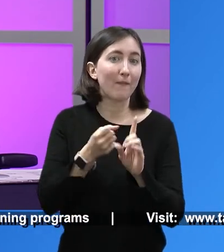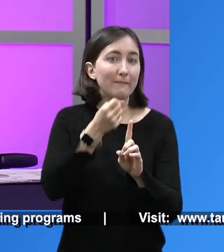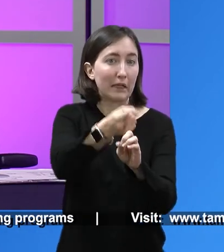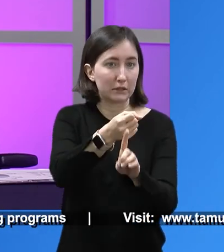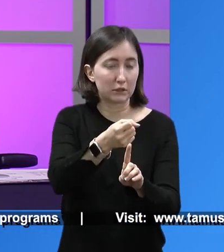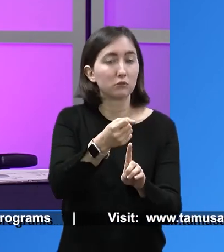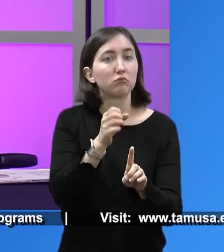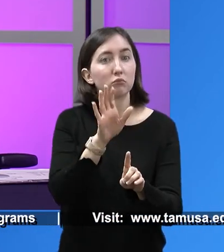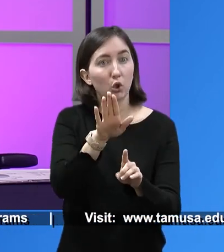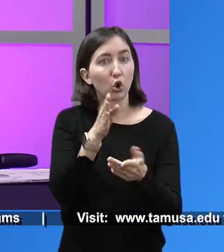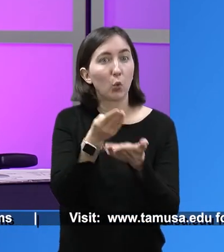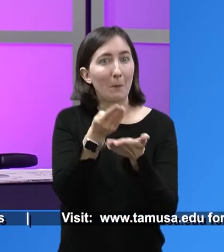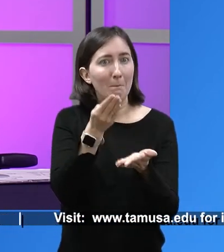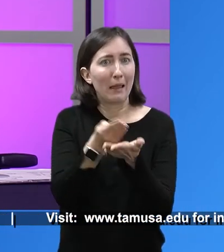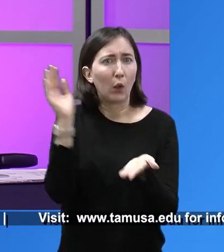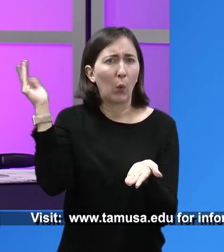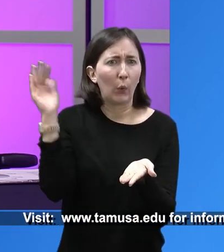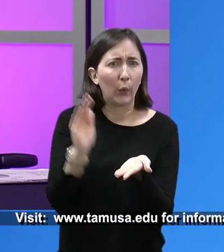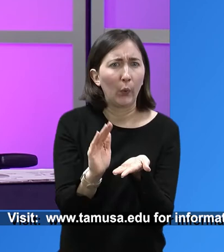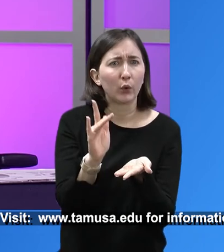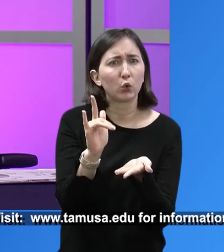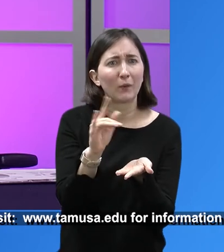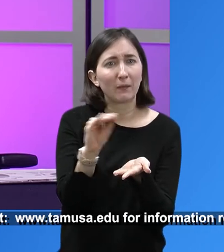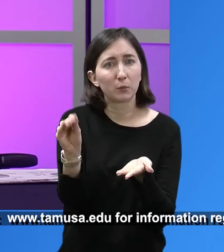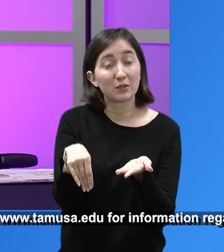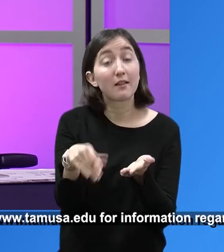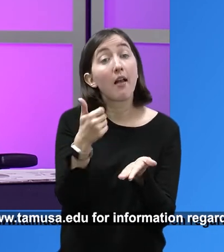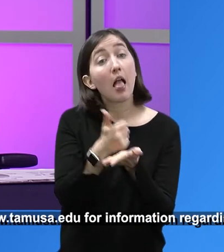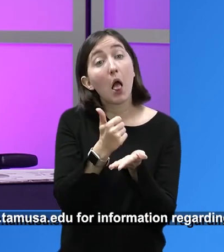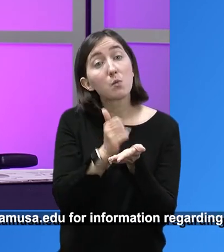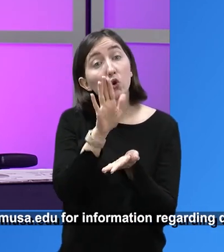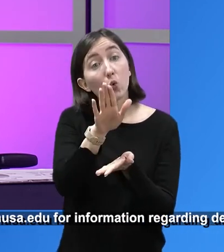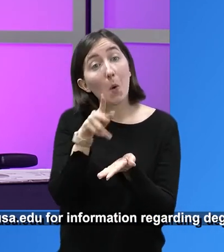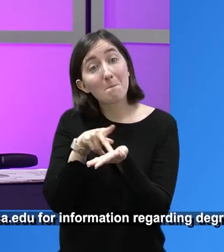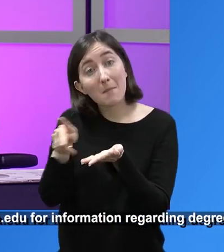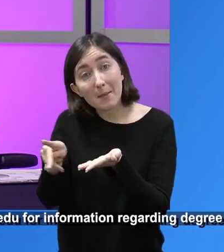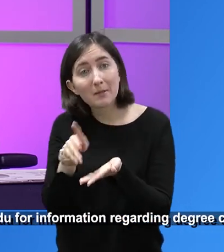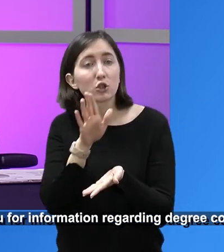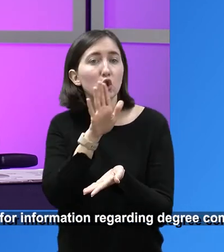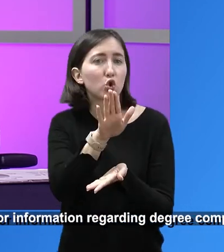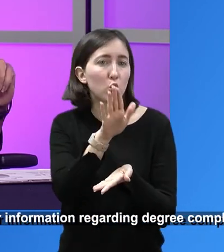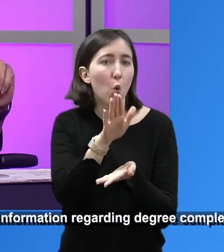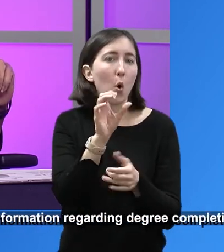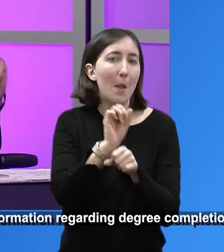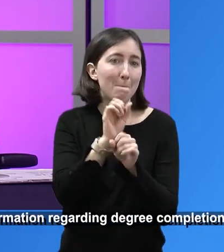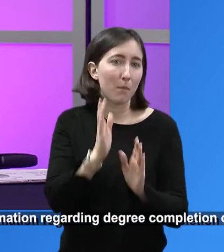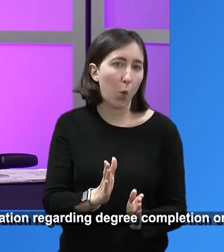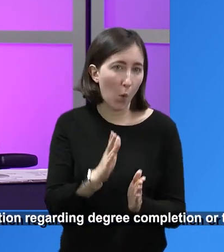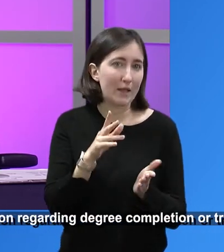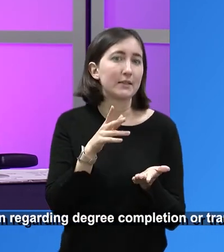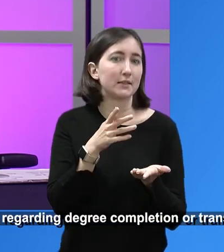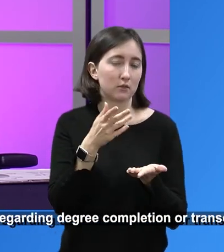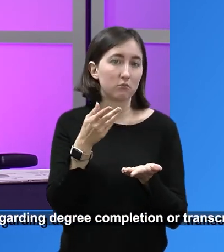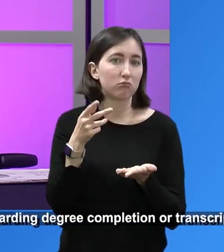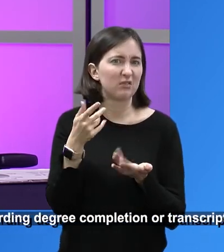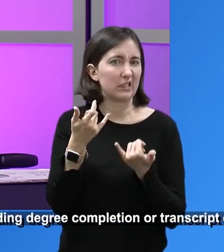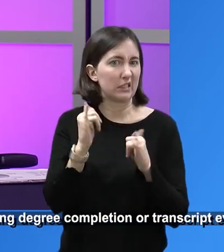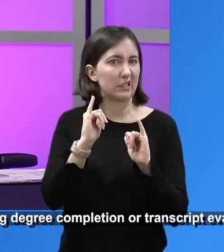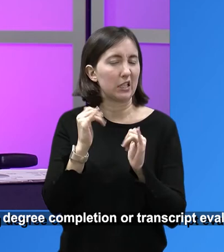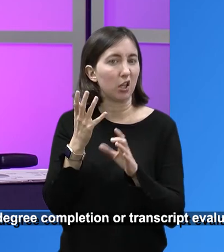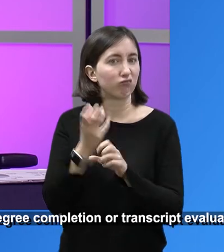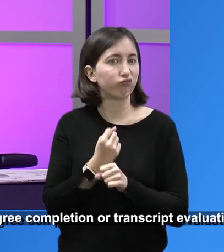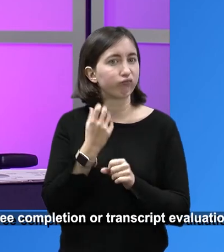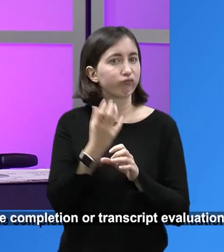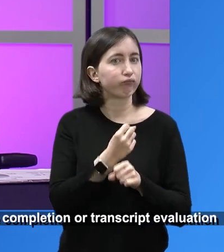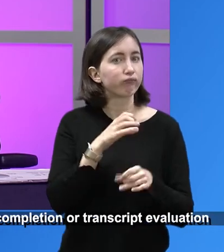qualify for this to help with your payments, salaries for your employees. More information at the